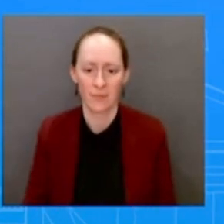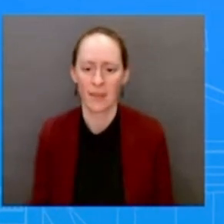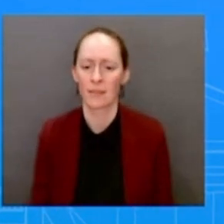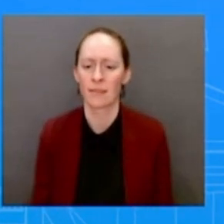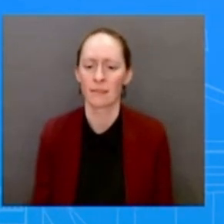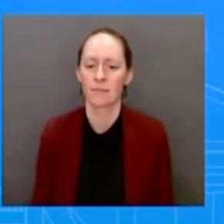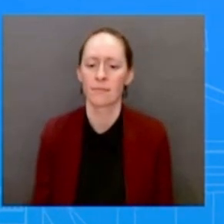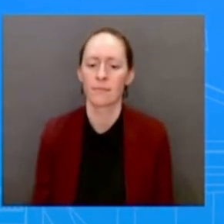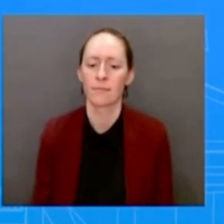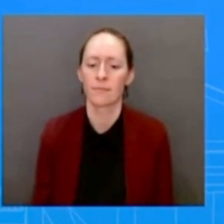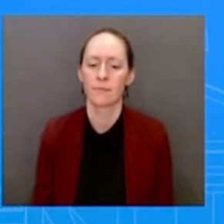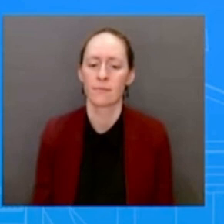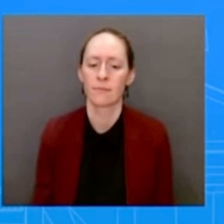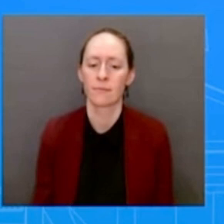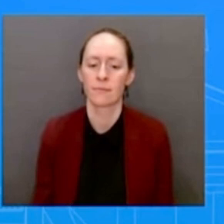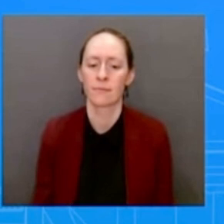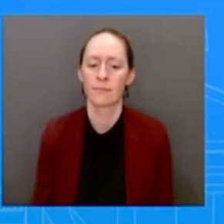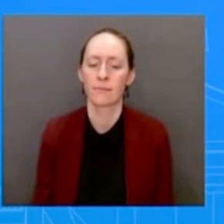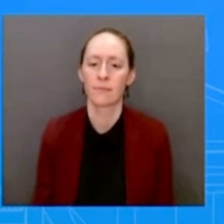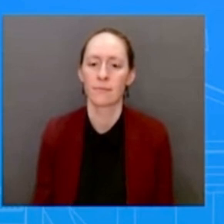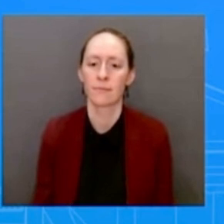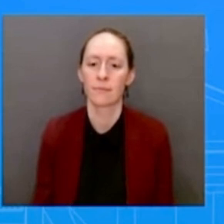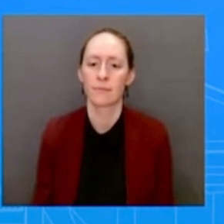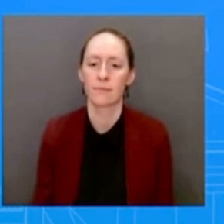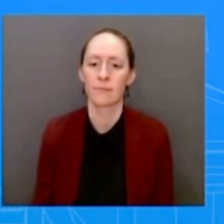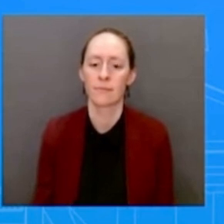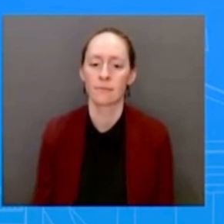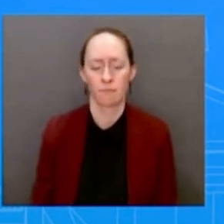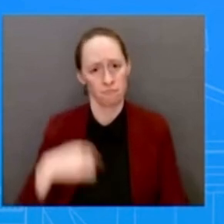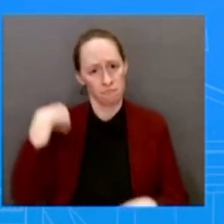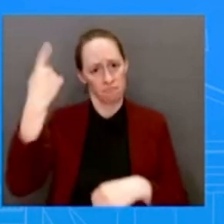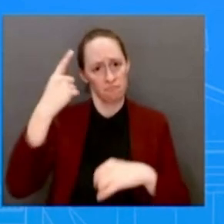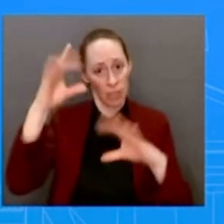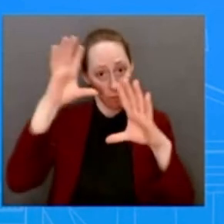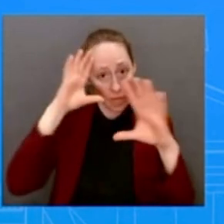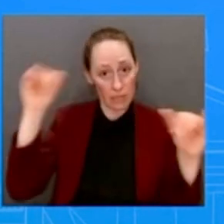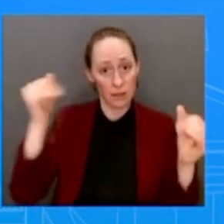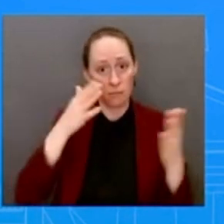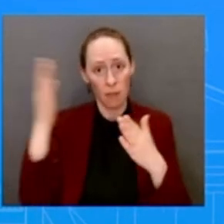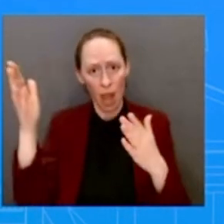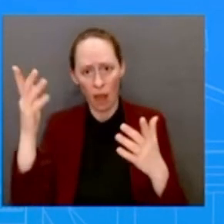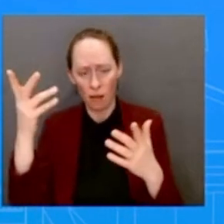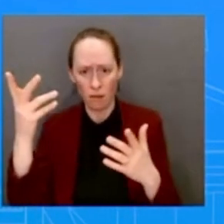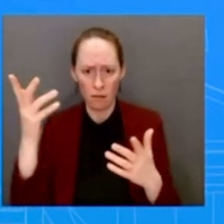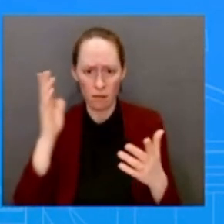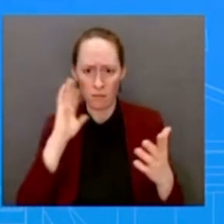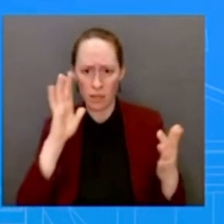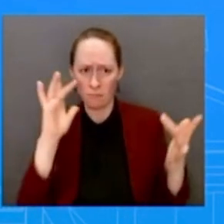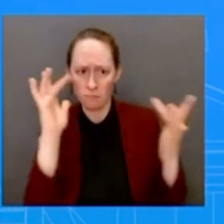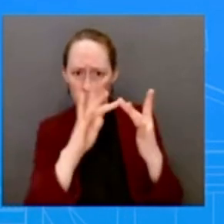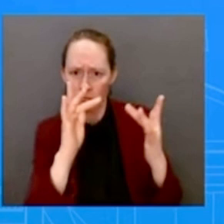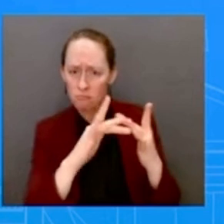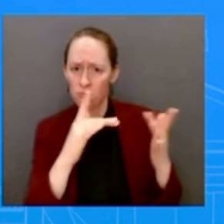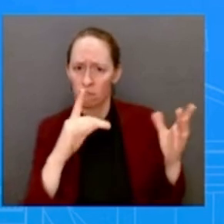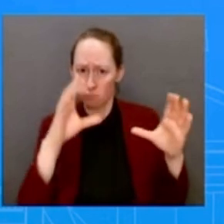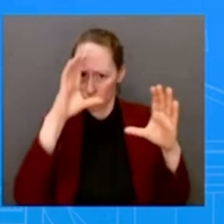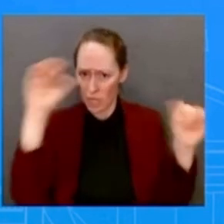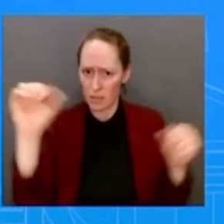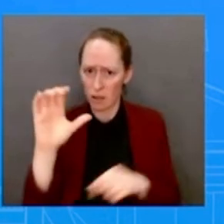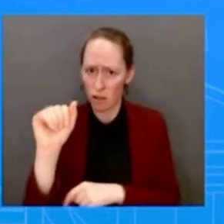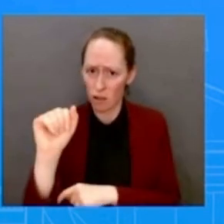to speak with former President Carter or members of his family, given – I don't think they've spoken yet since the news of his house was coming? I don't have a